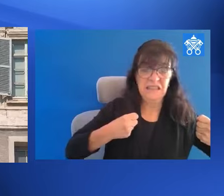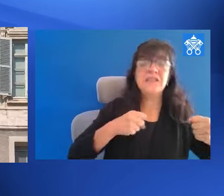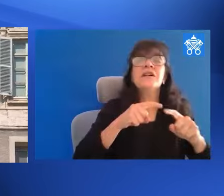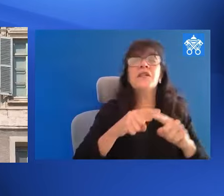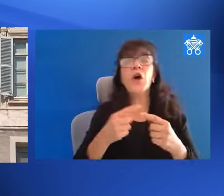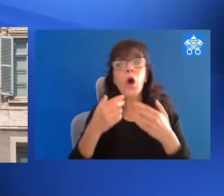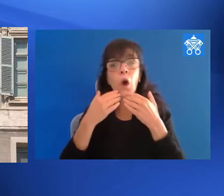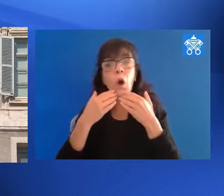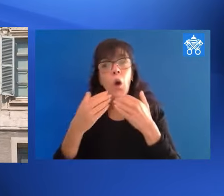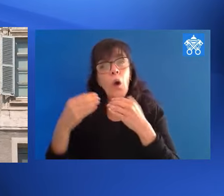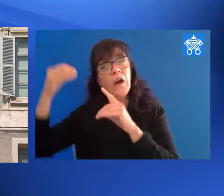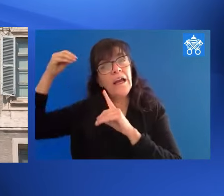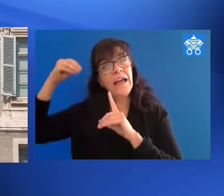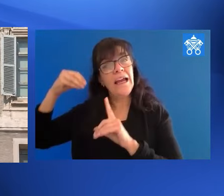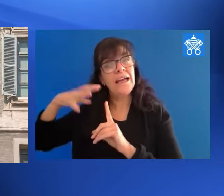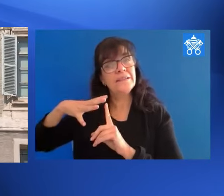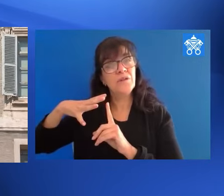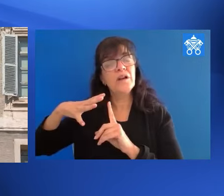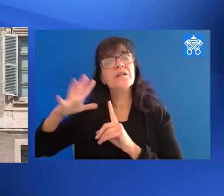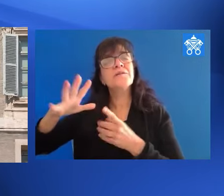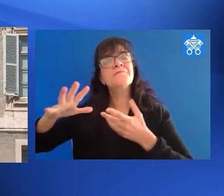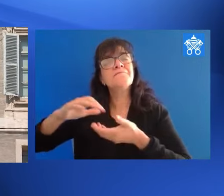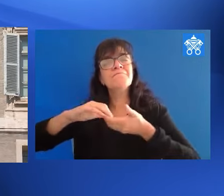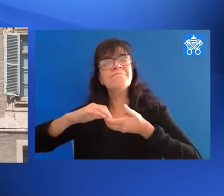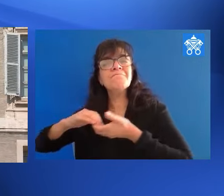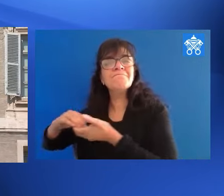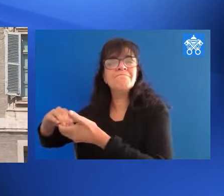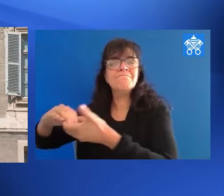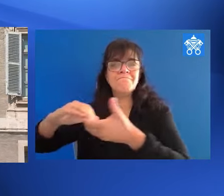divine inspirations unify us in harmony.